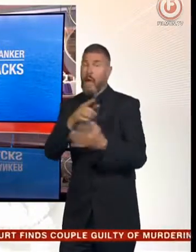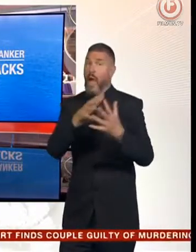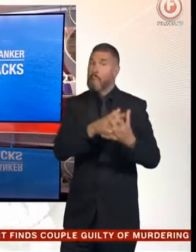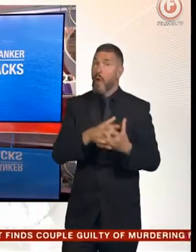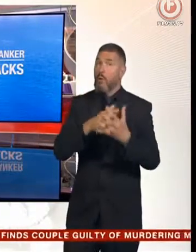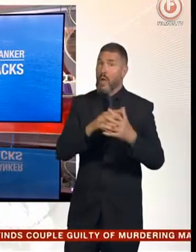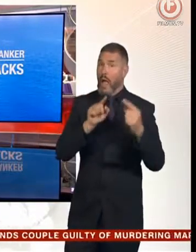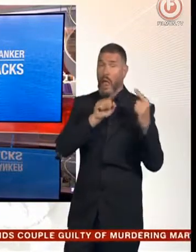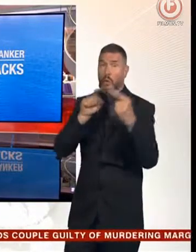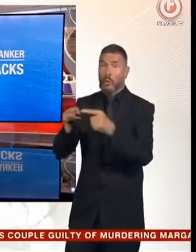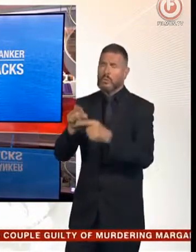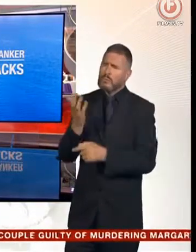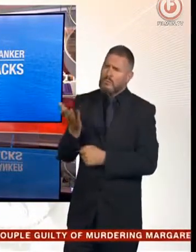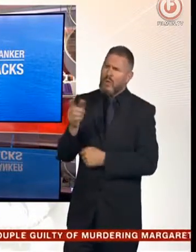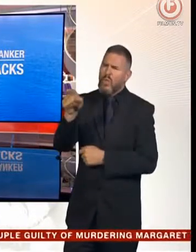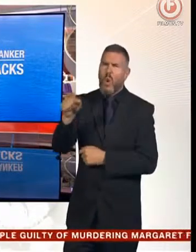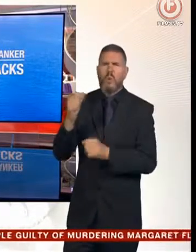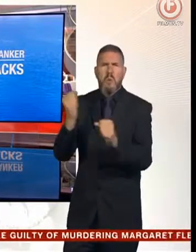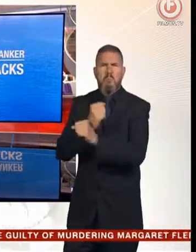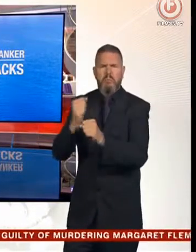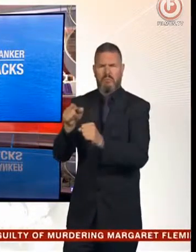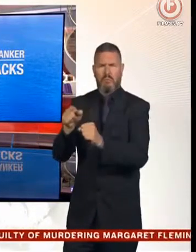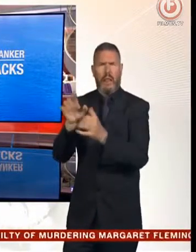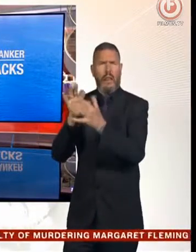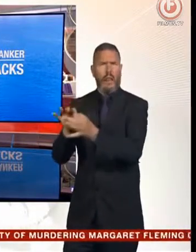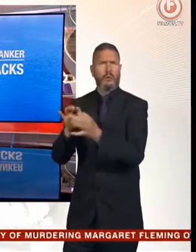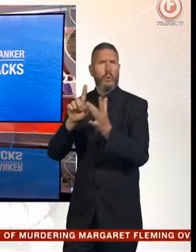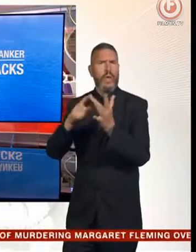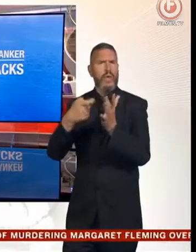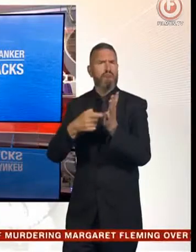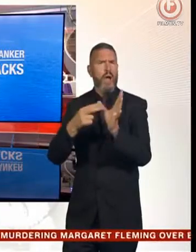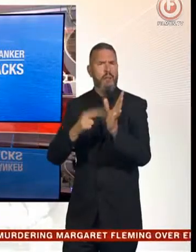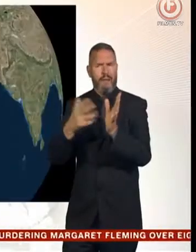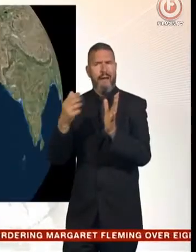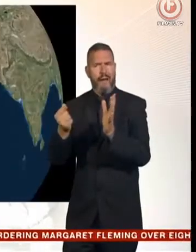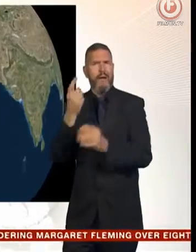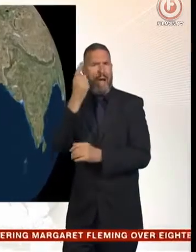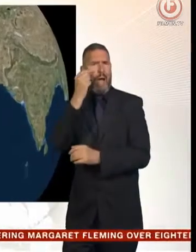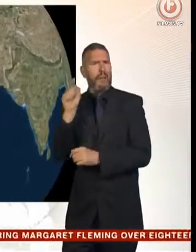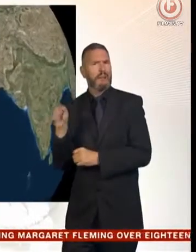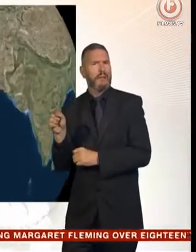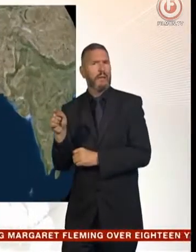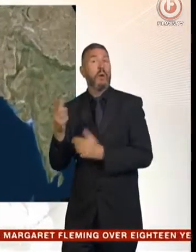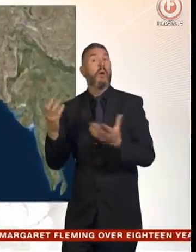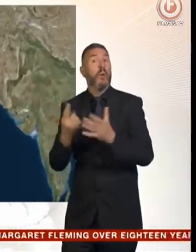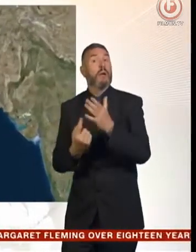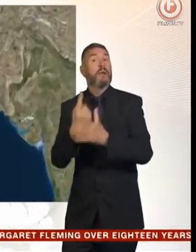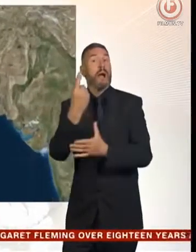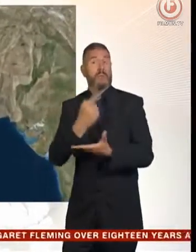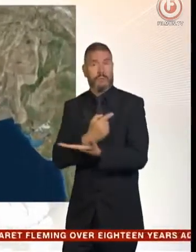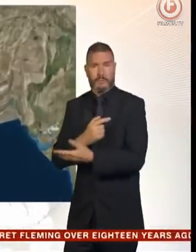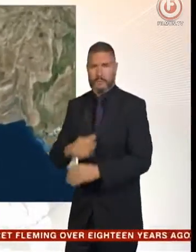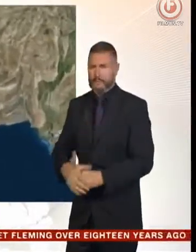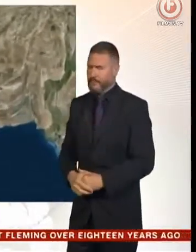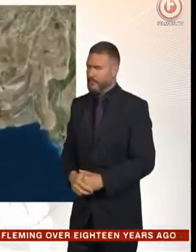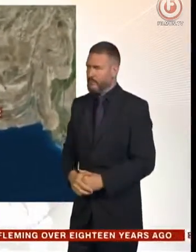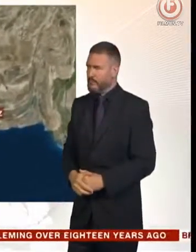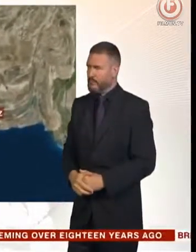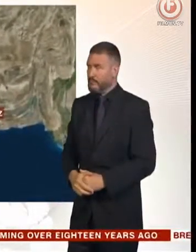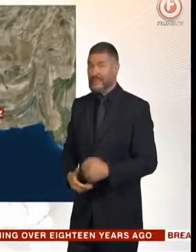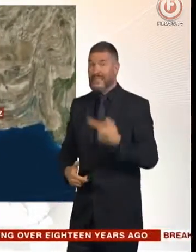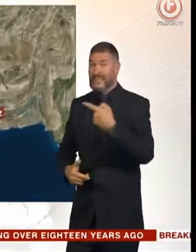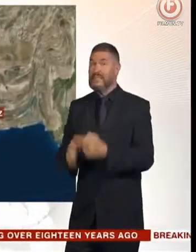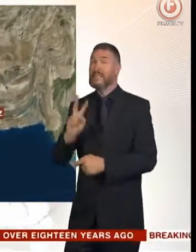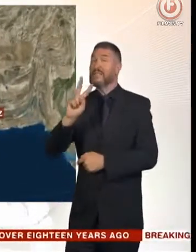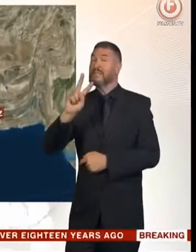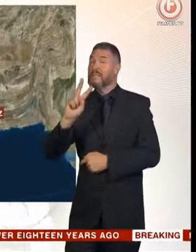Mike Pompeo, said the type of weapons used indicates Iranian forces were involved. It is the second such attack on tankers using the